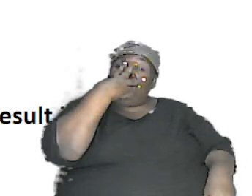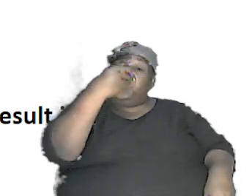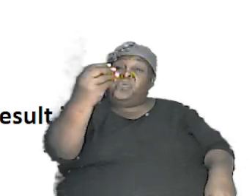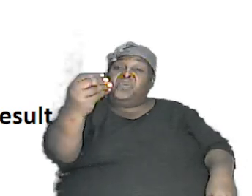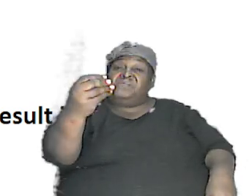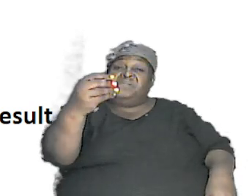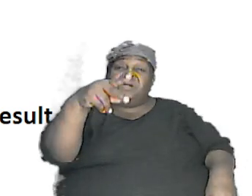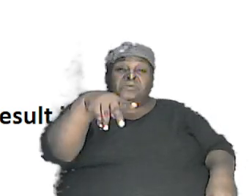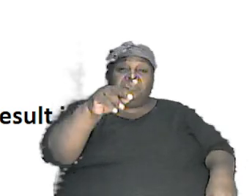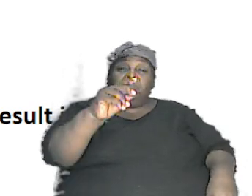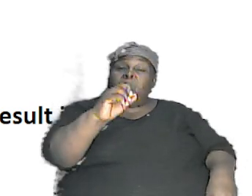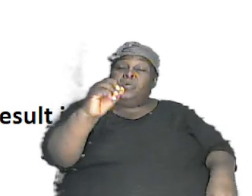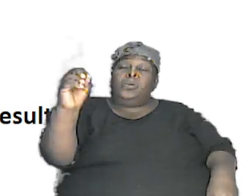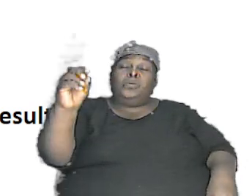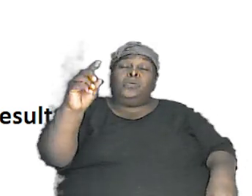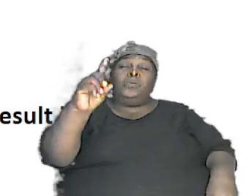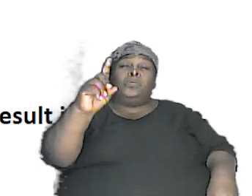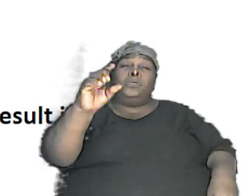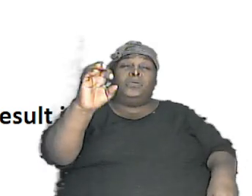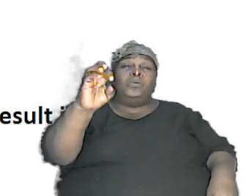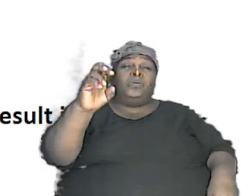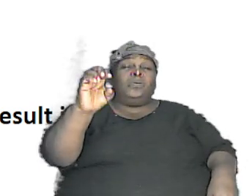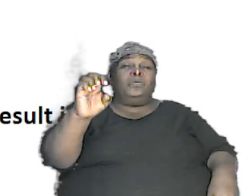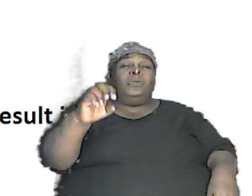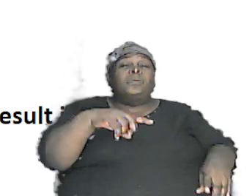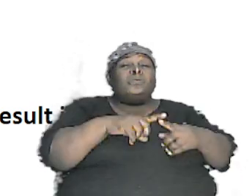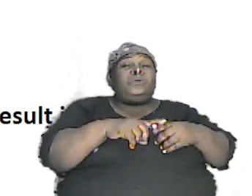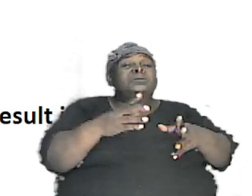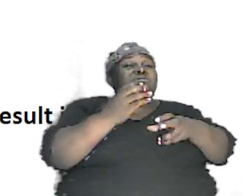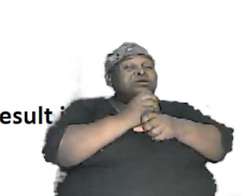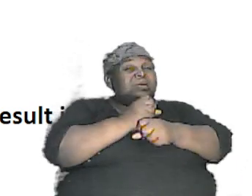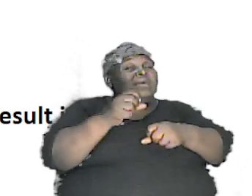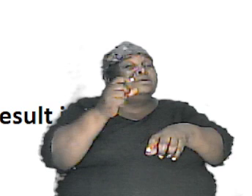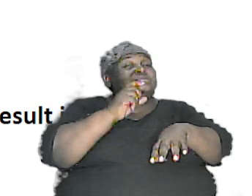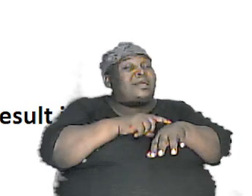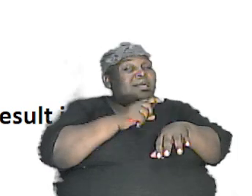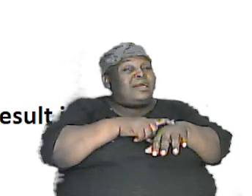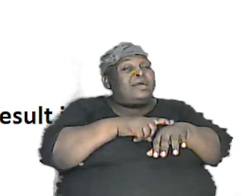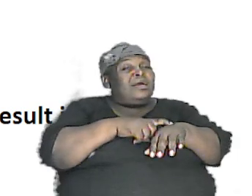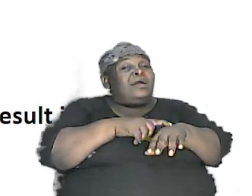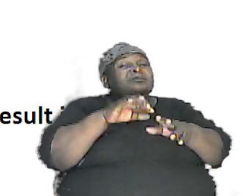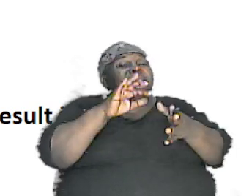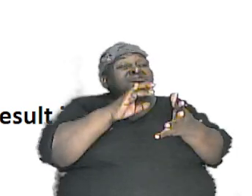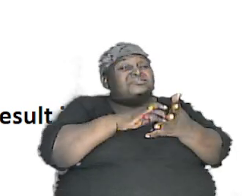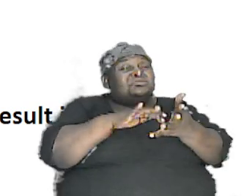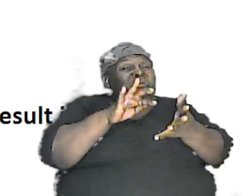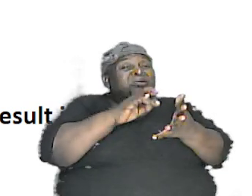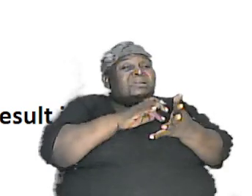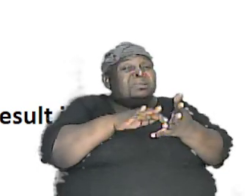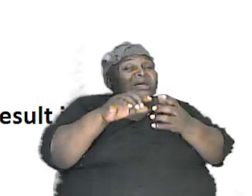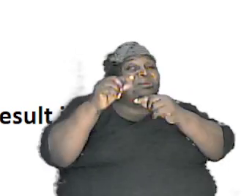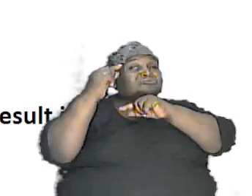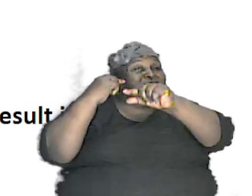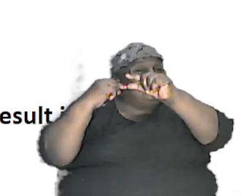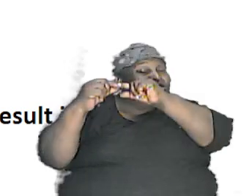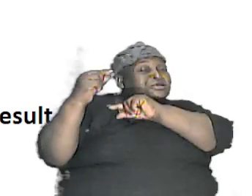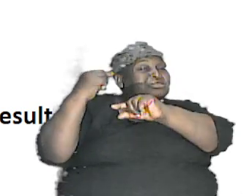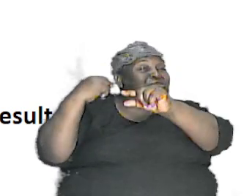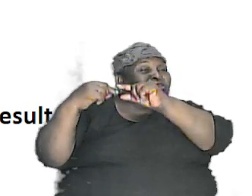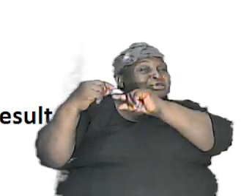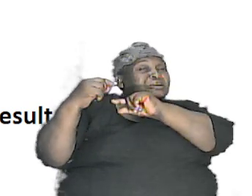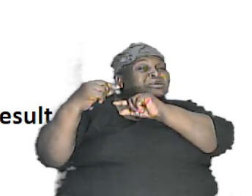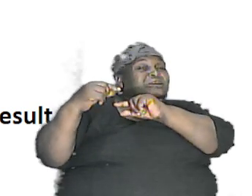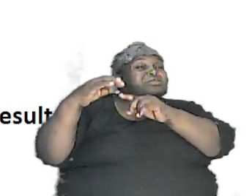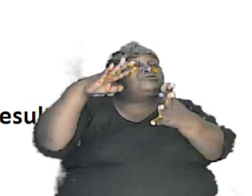be it is when we take our time and we go through and look at genetics the study